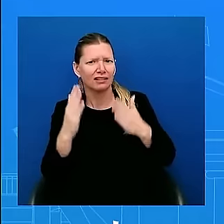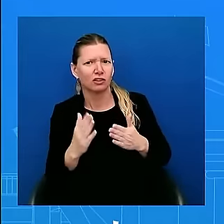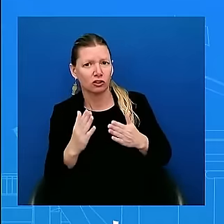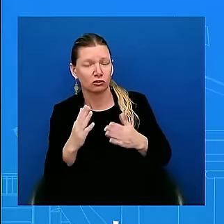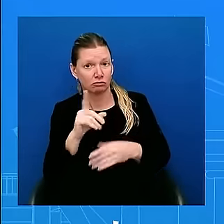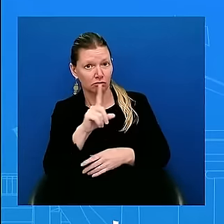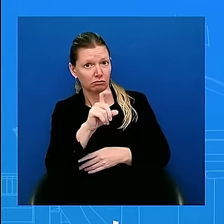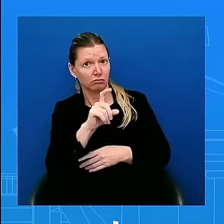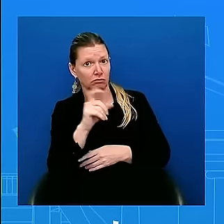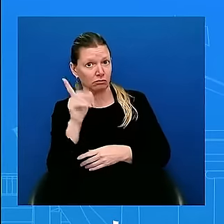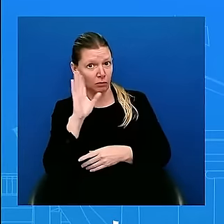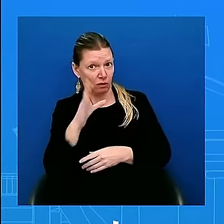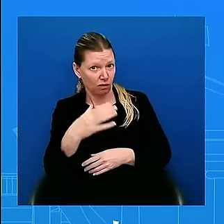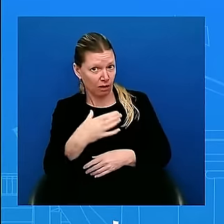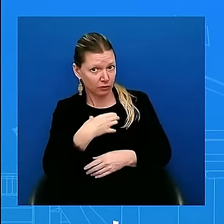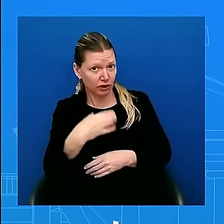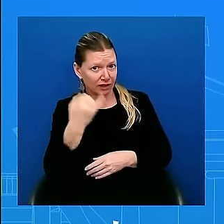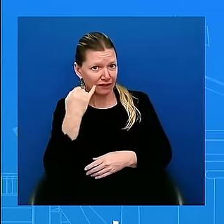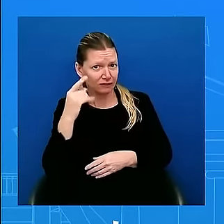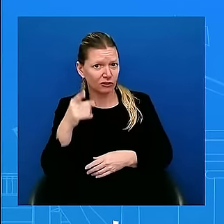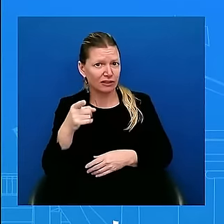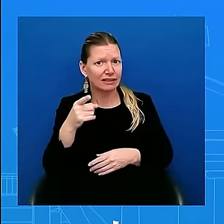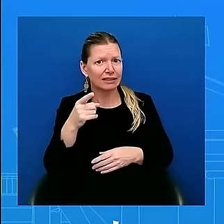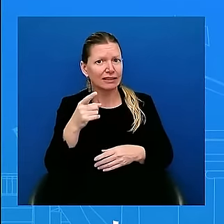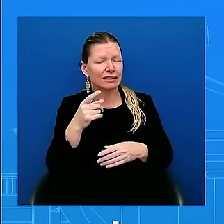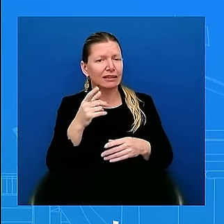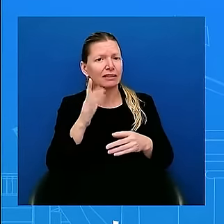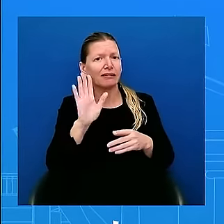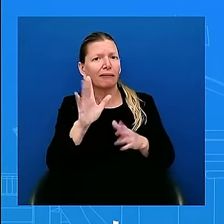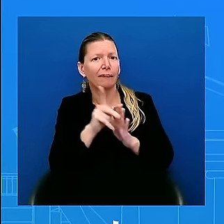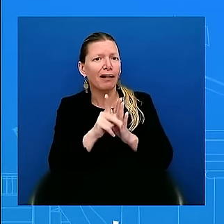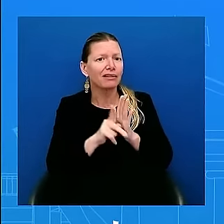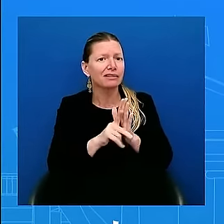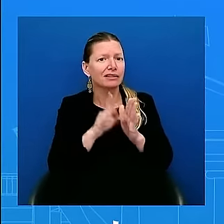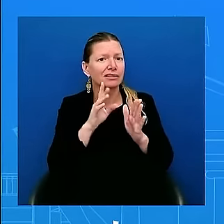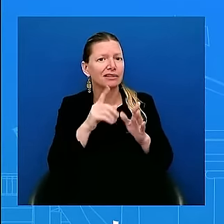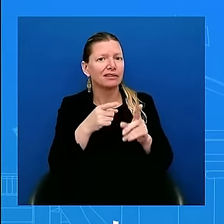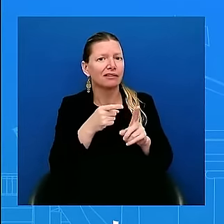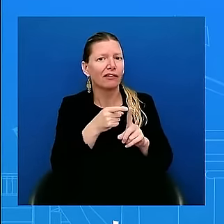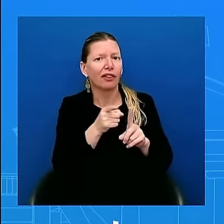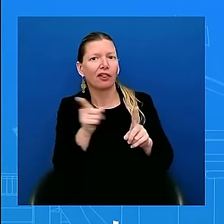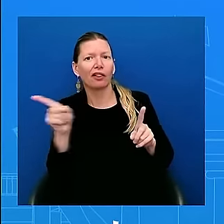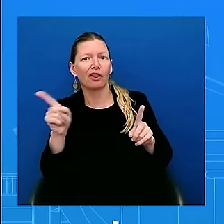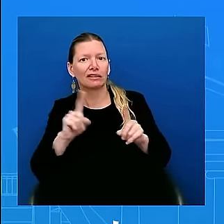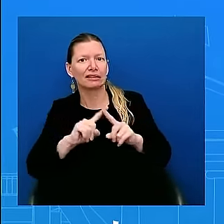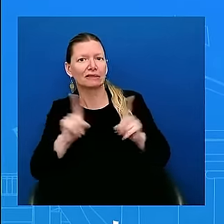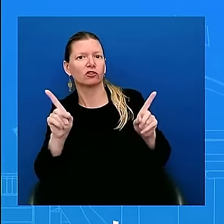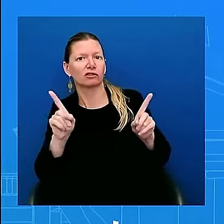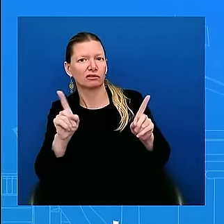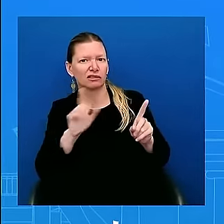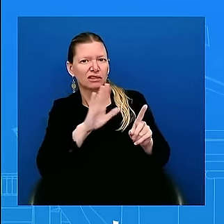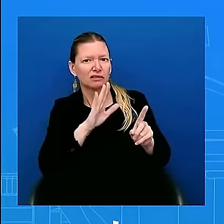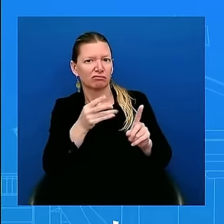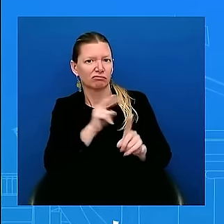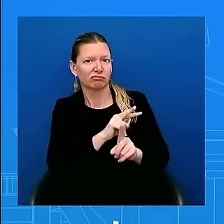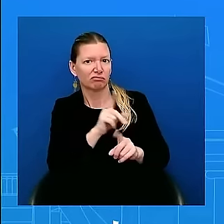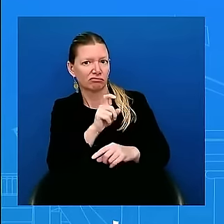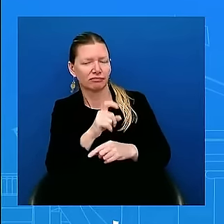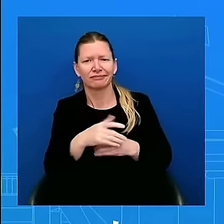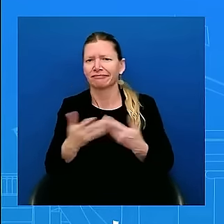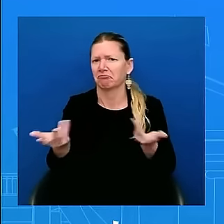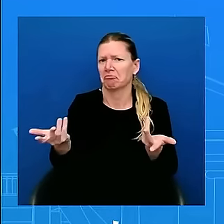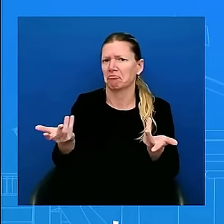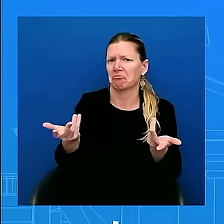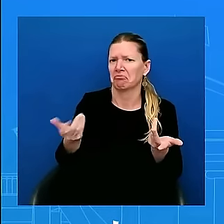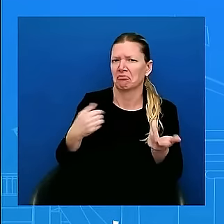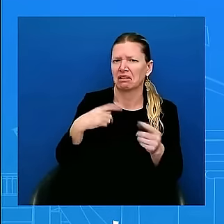certainly I can't speak to how she's going to move forward with her campaign on policy issues that's something that the campaign